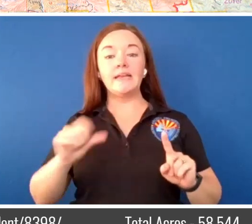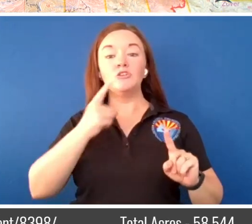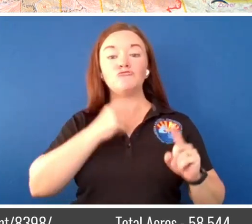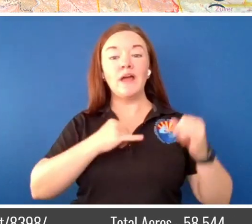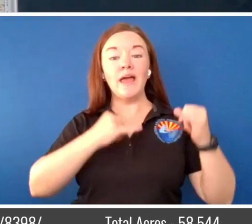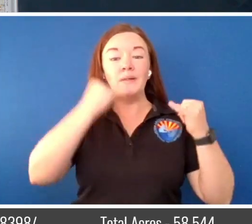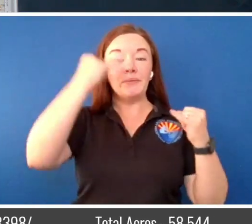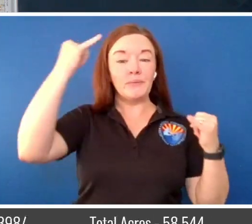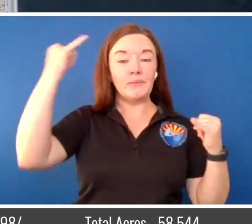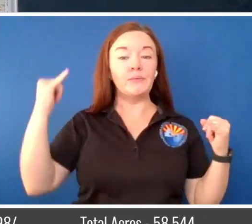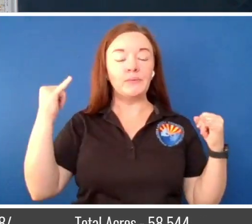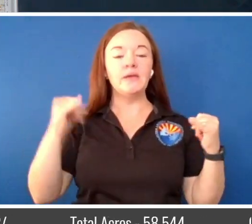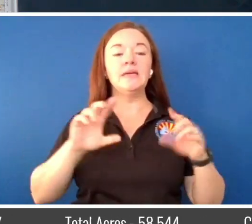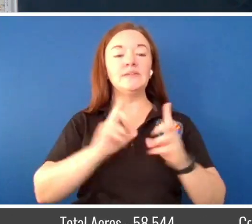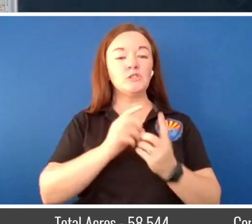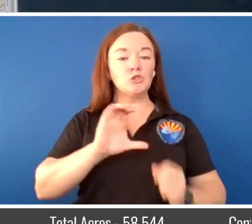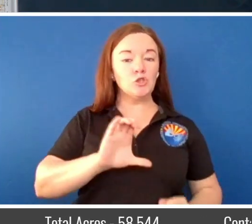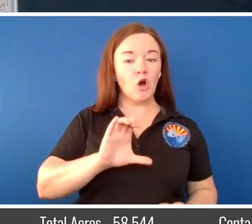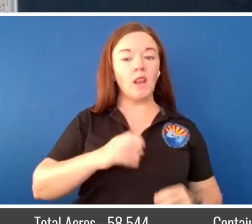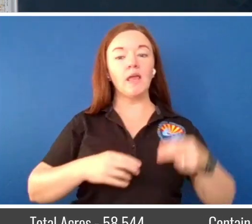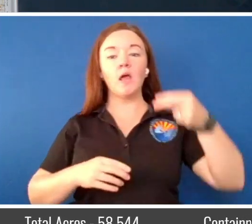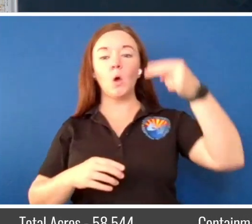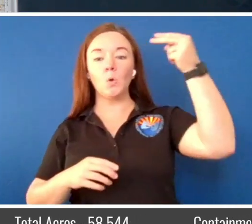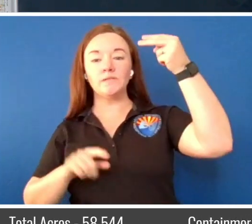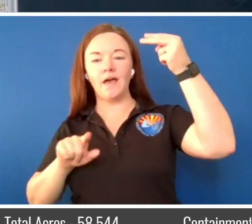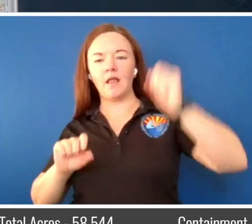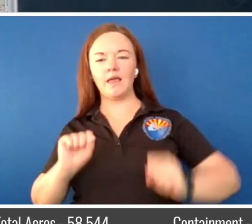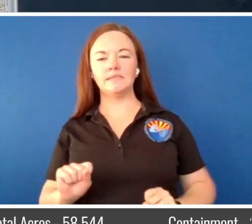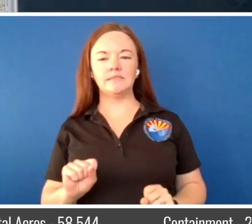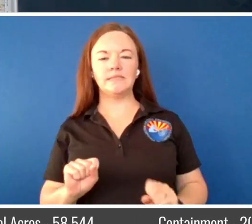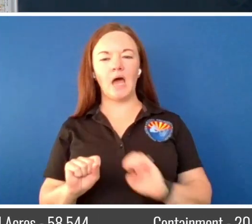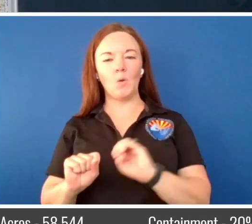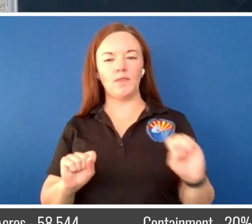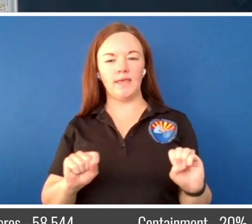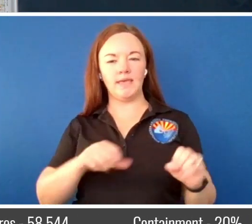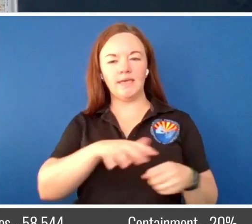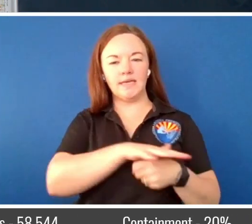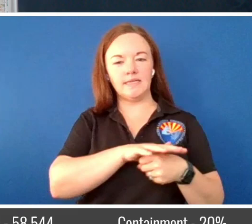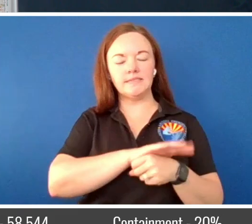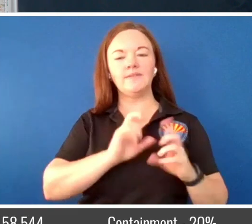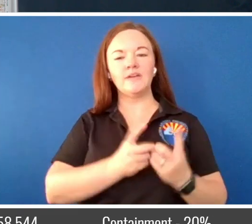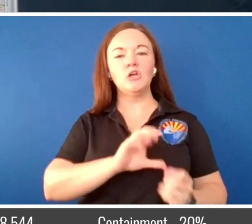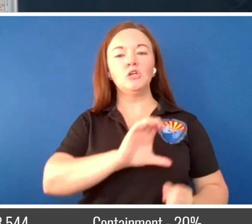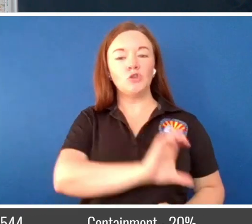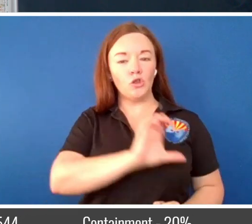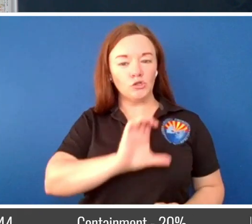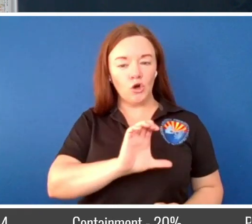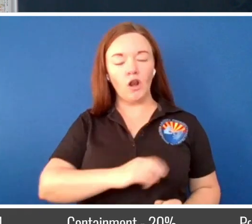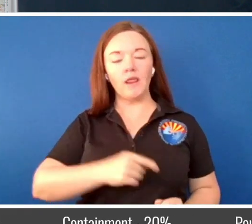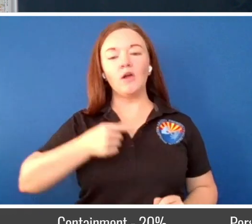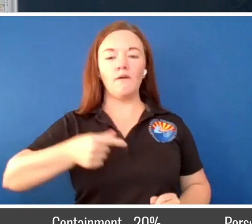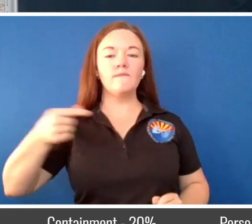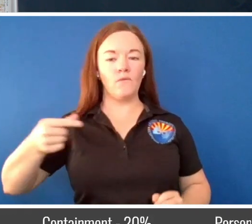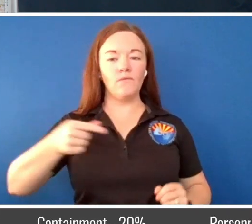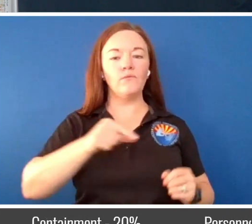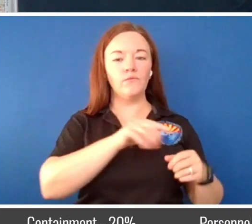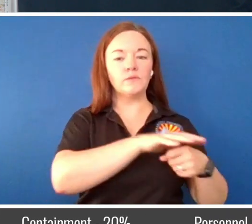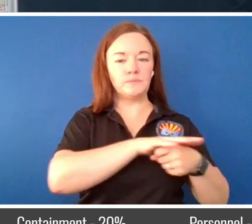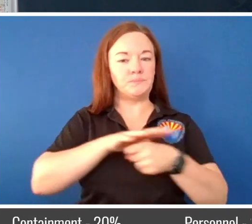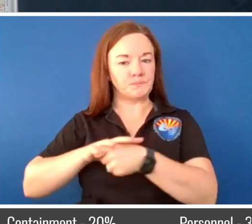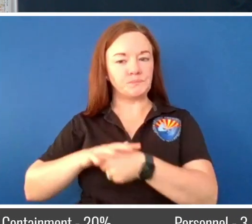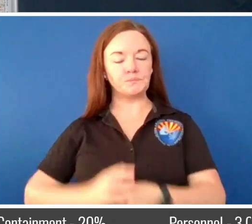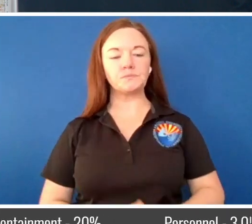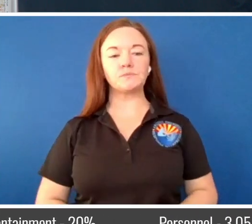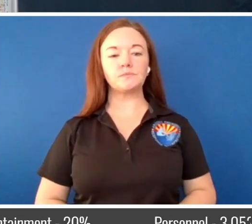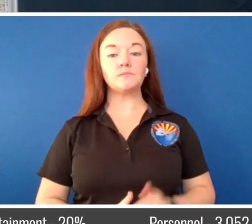Division Hotel, and then down in the southeast here in Division Charlie Charlie and Gulf Gulf area. Primarily what we're